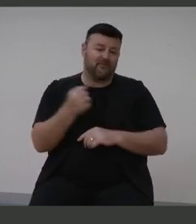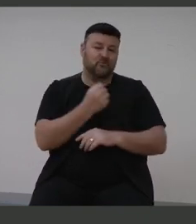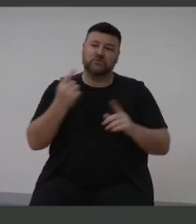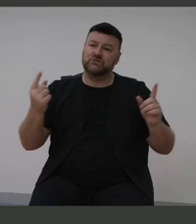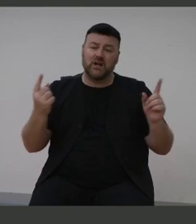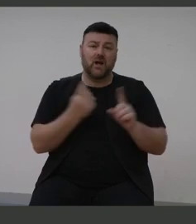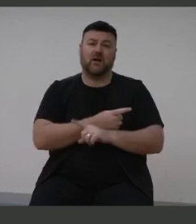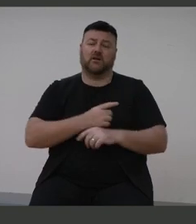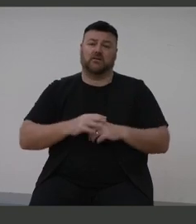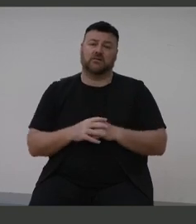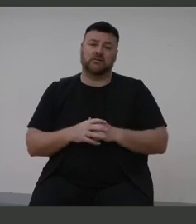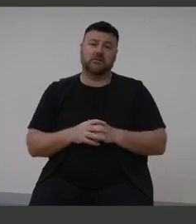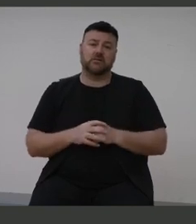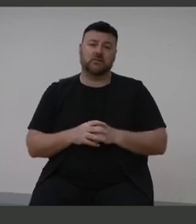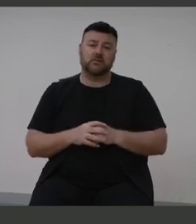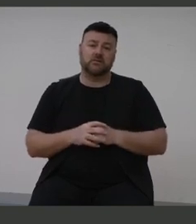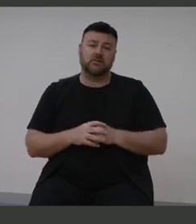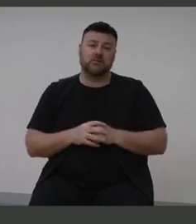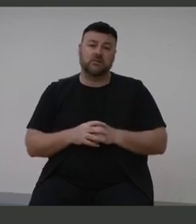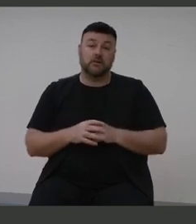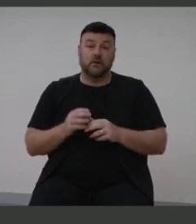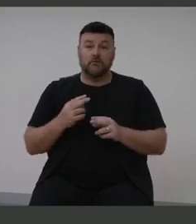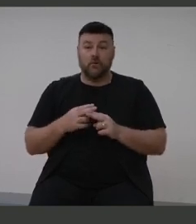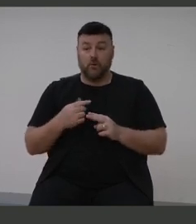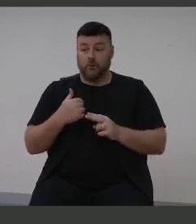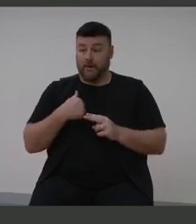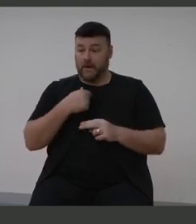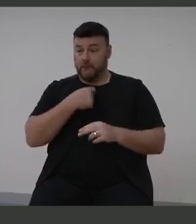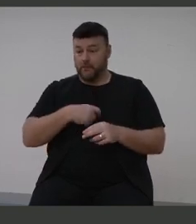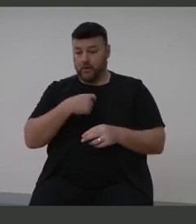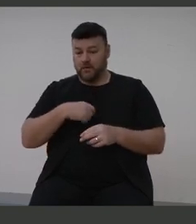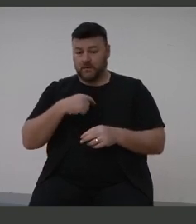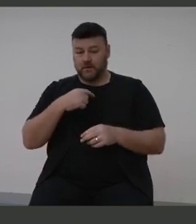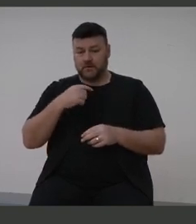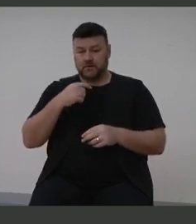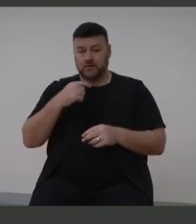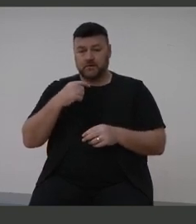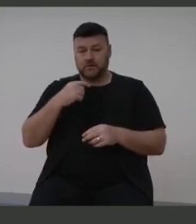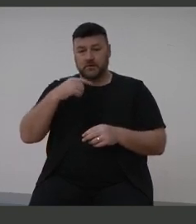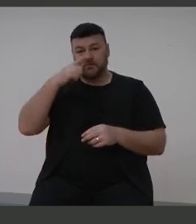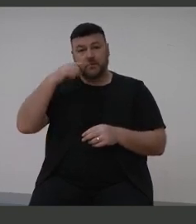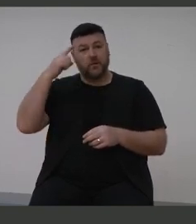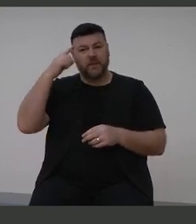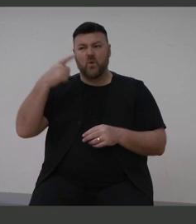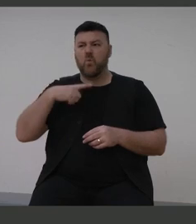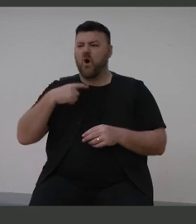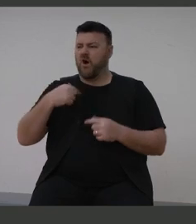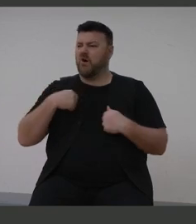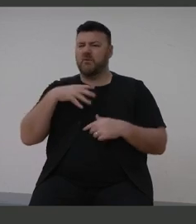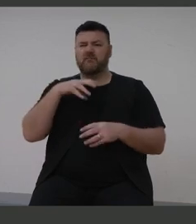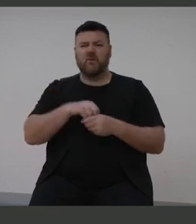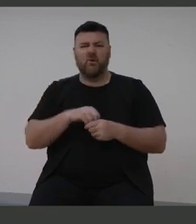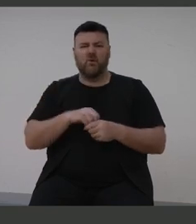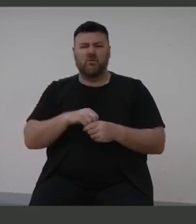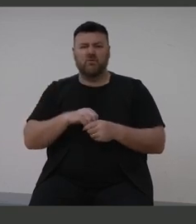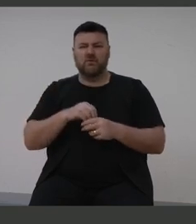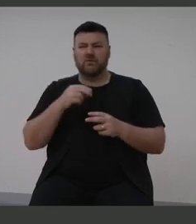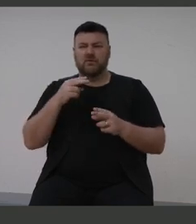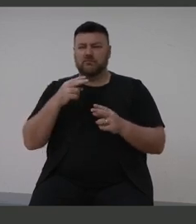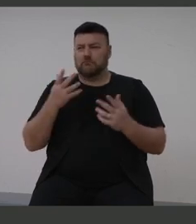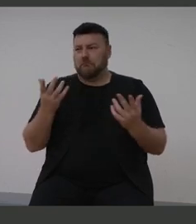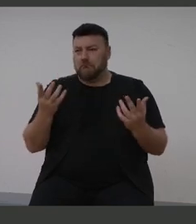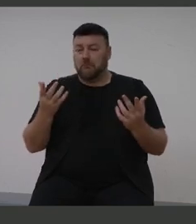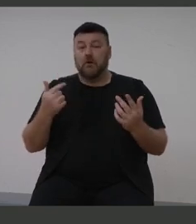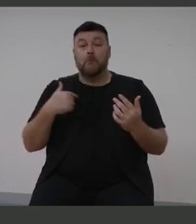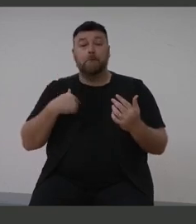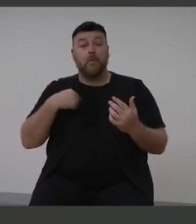And personally, you know, a lot of people will wonder why I got involved in, I guess, being an advocate for hearing loss. My